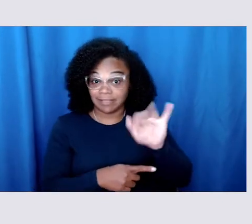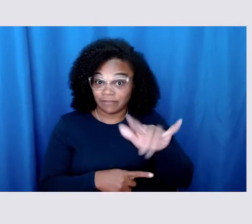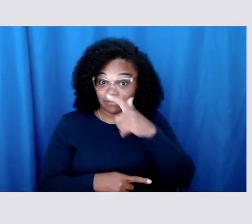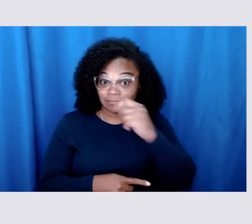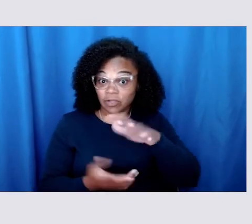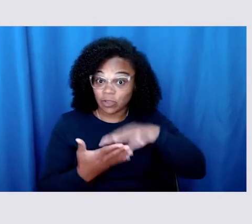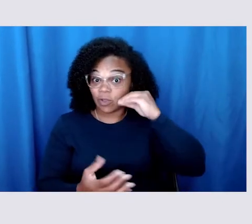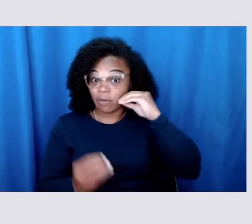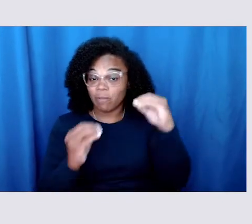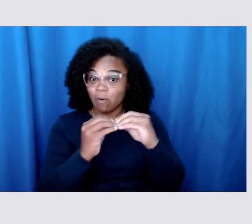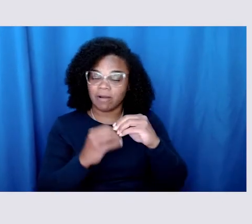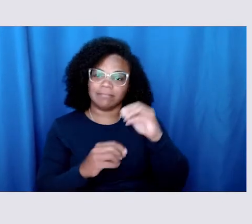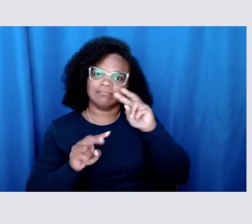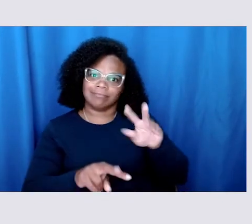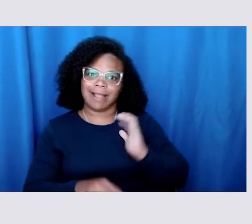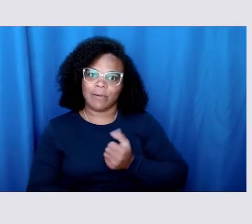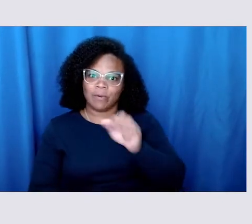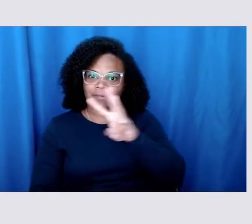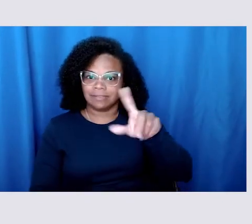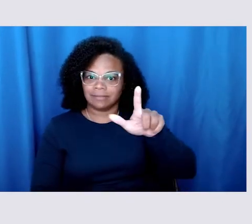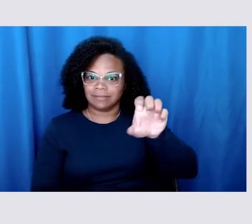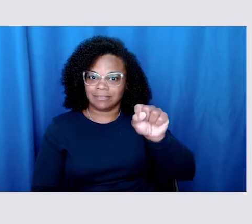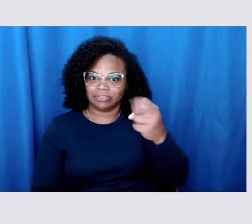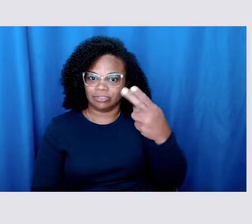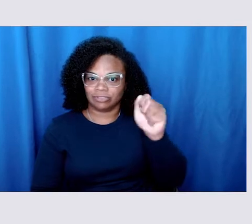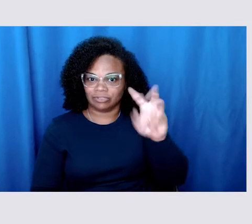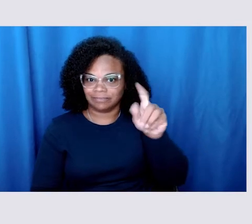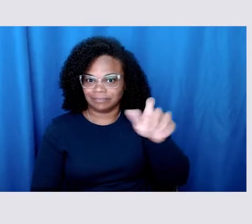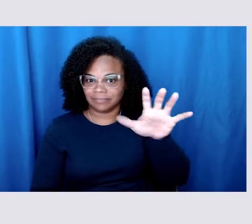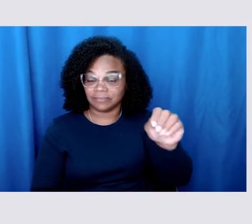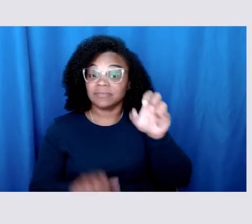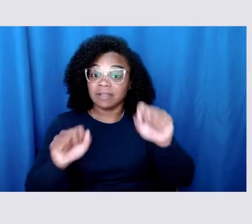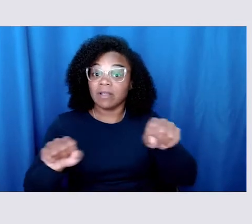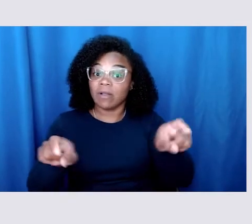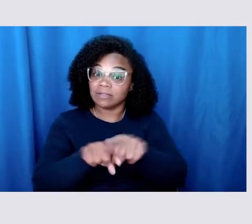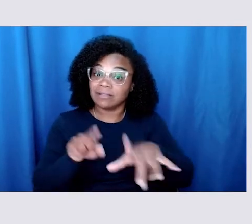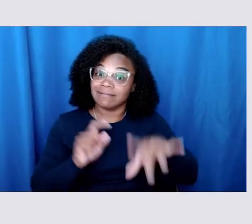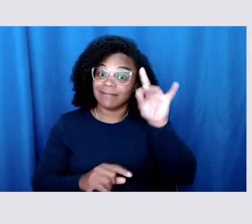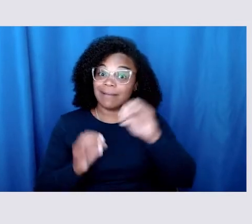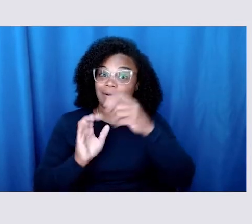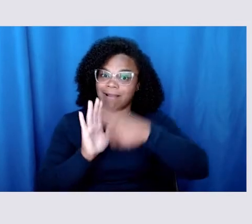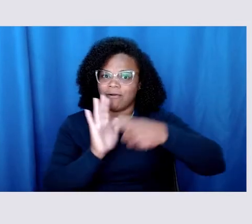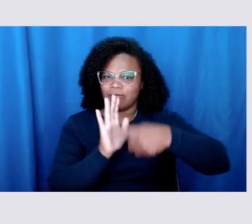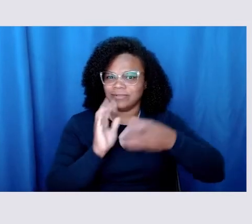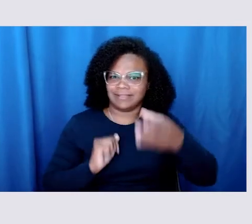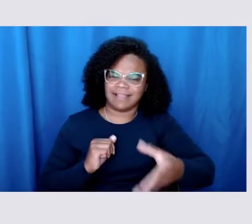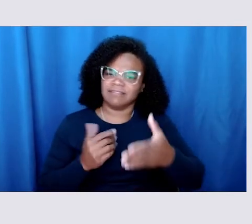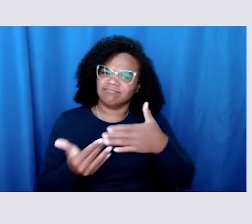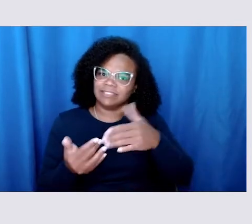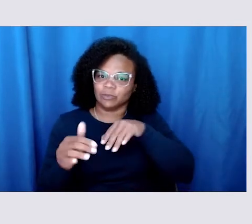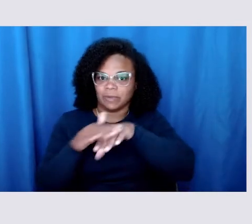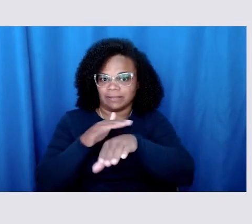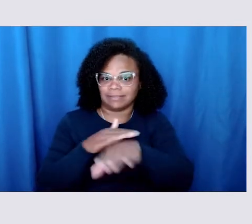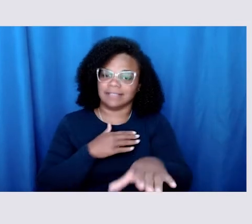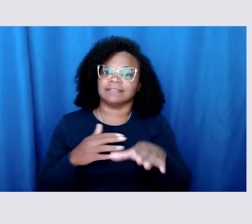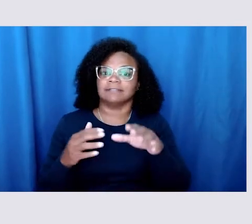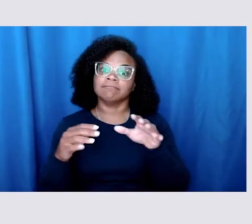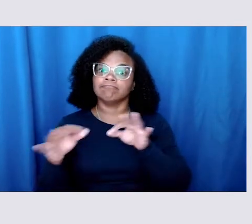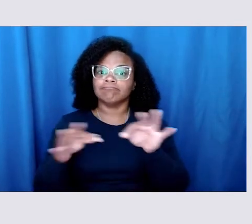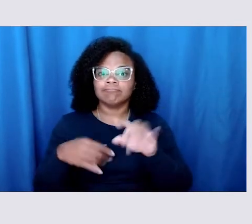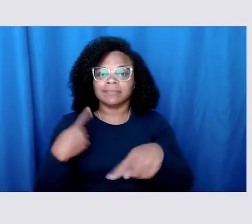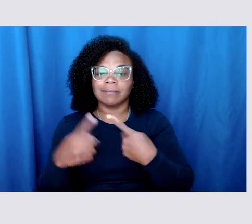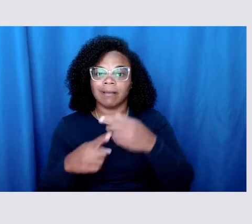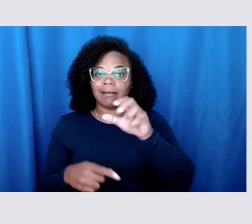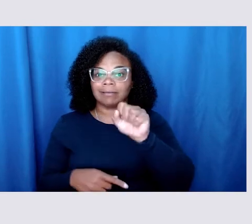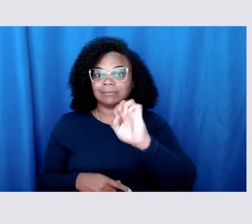website, lesha.com. You can also find a lot of articles on there written in a very accessible way about sexual health, sexual wellness,